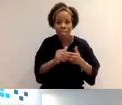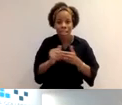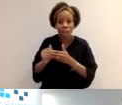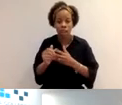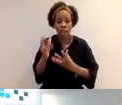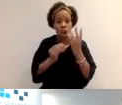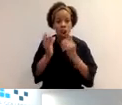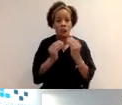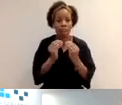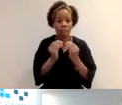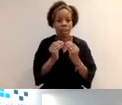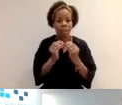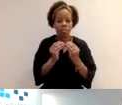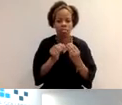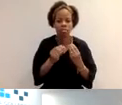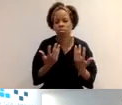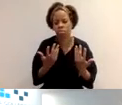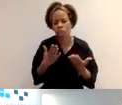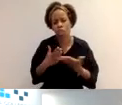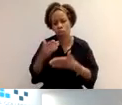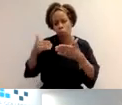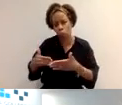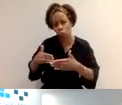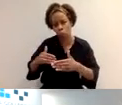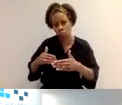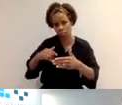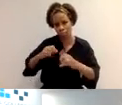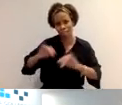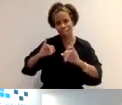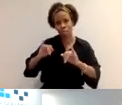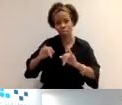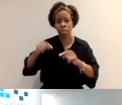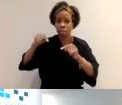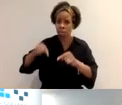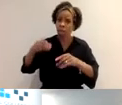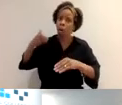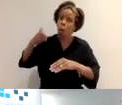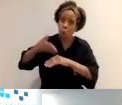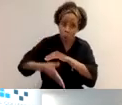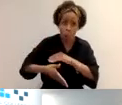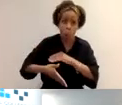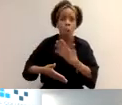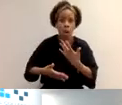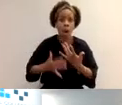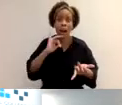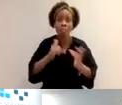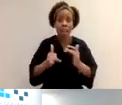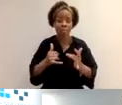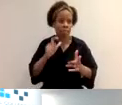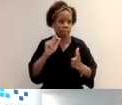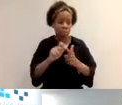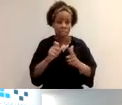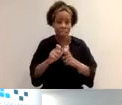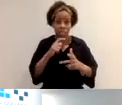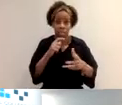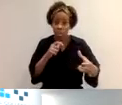you know, we completely understand it was a very extremely busy time. So there may have been points that, you know, CPD did take a bit of a